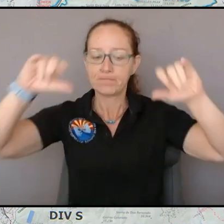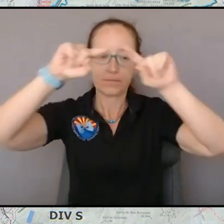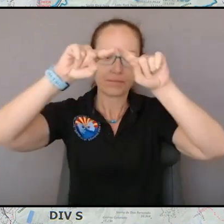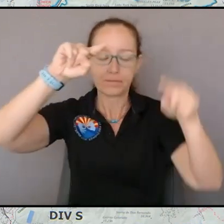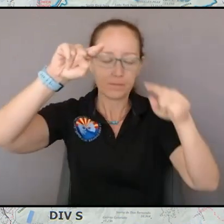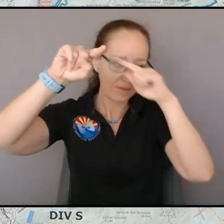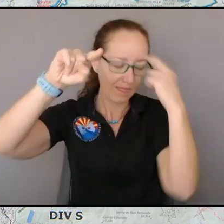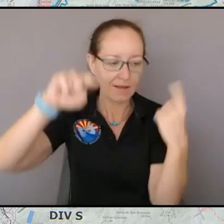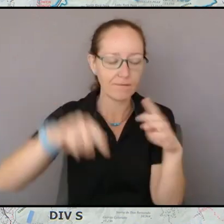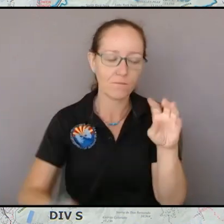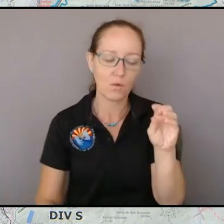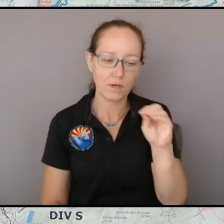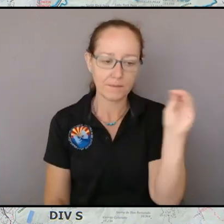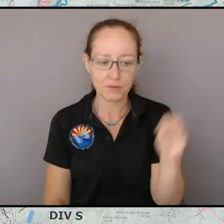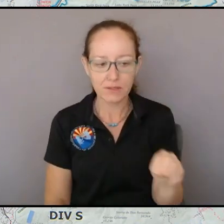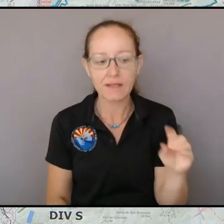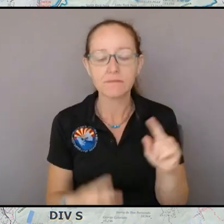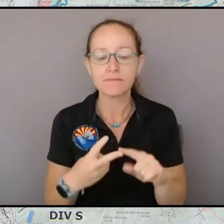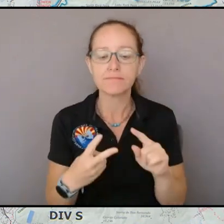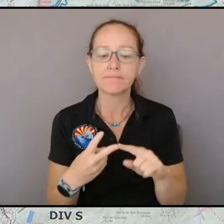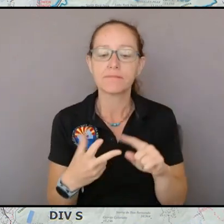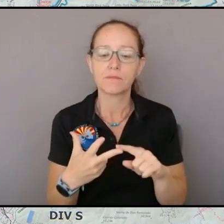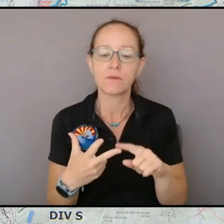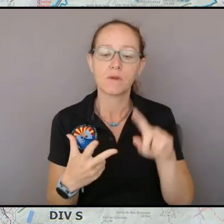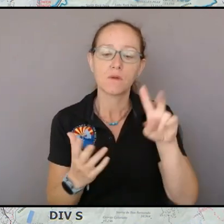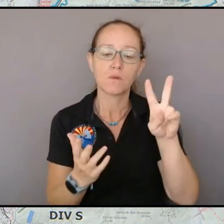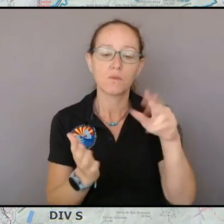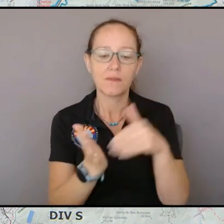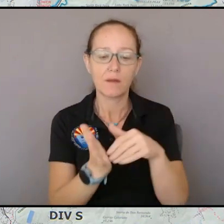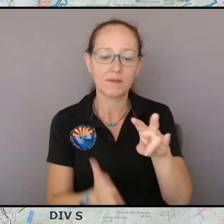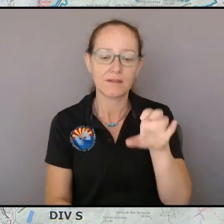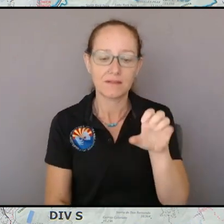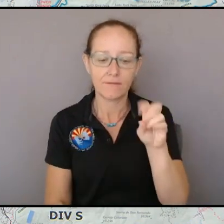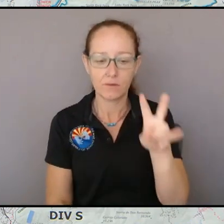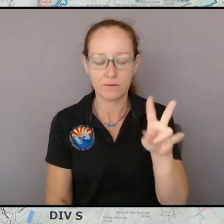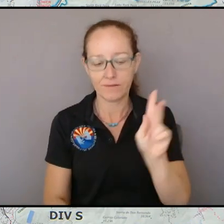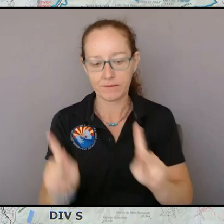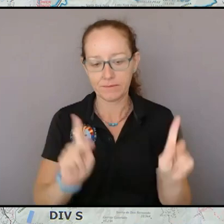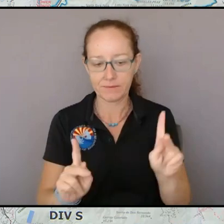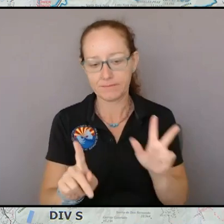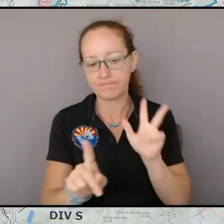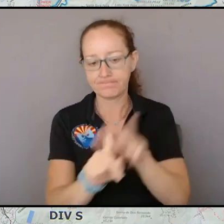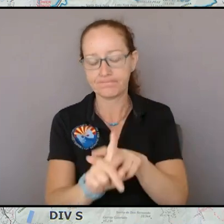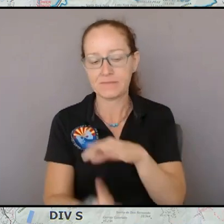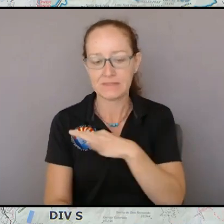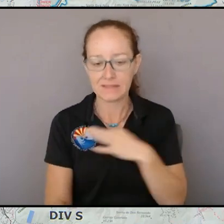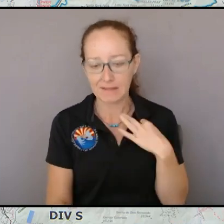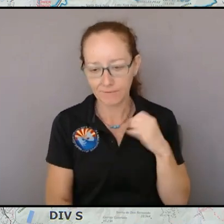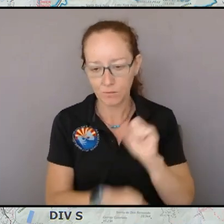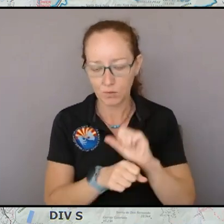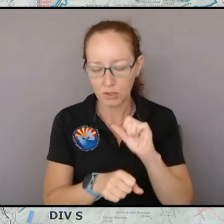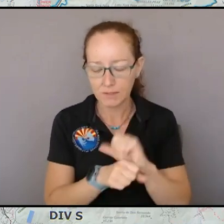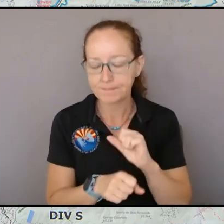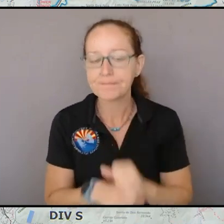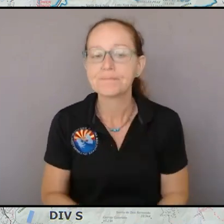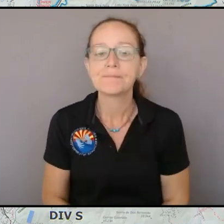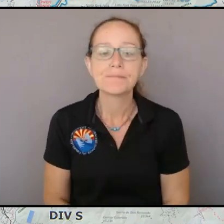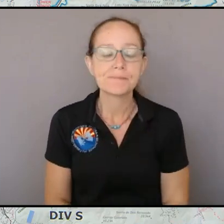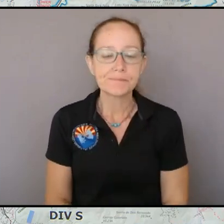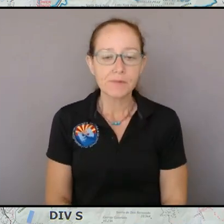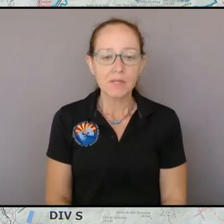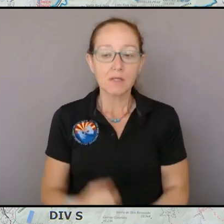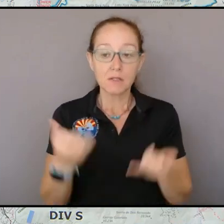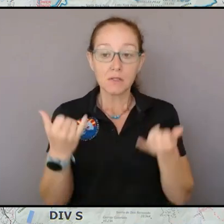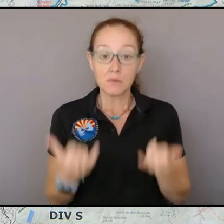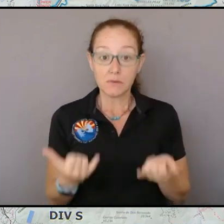seven hundred and seven personnel assigned to the incident so well today I'm going to go